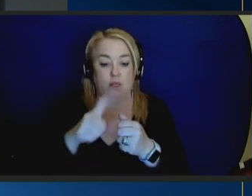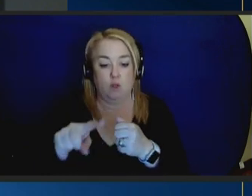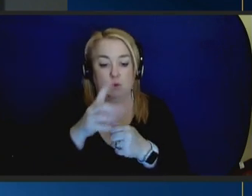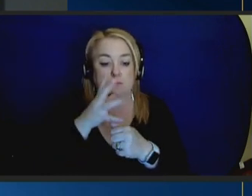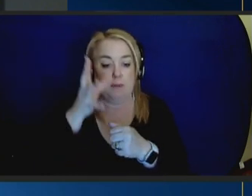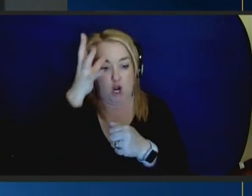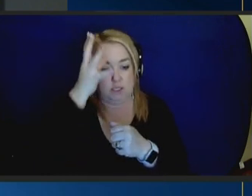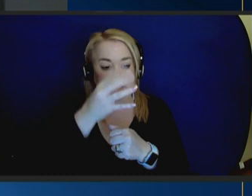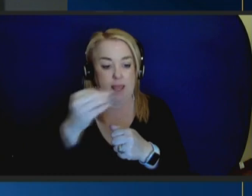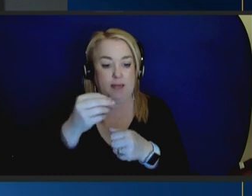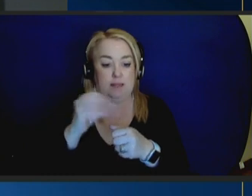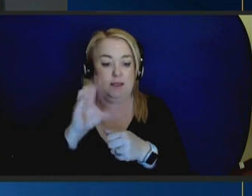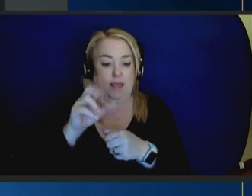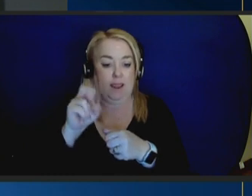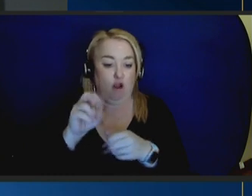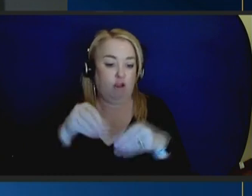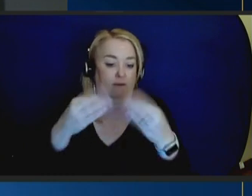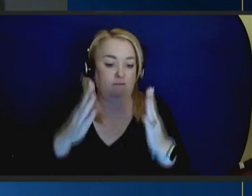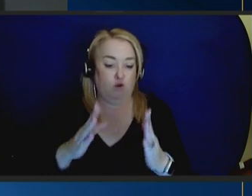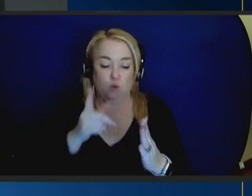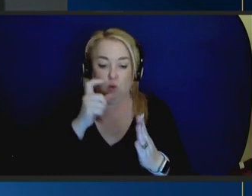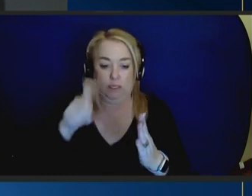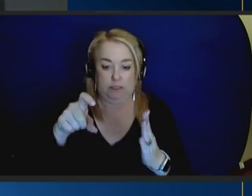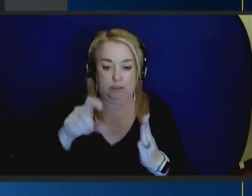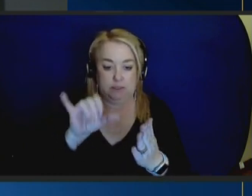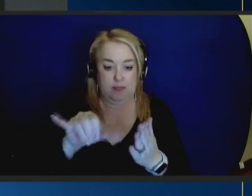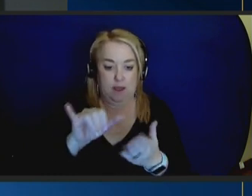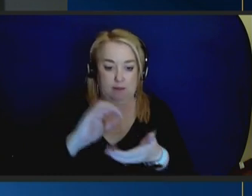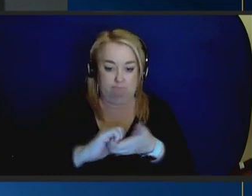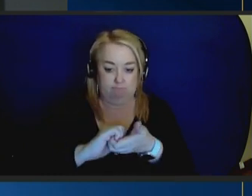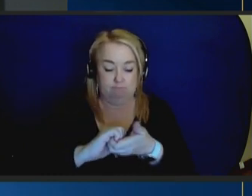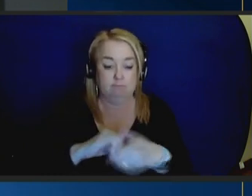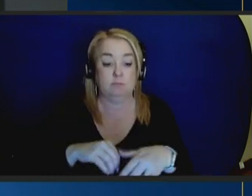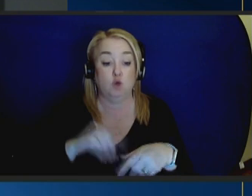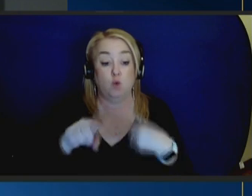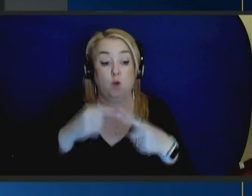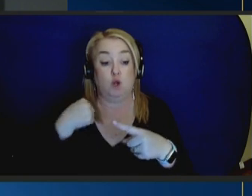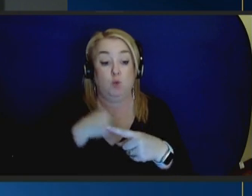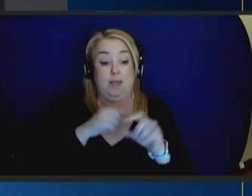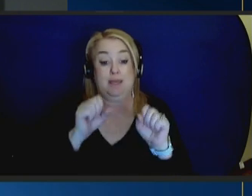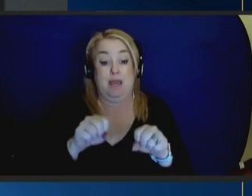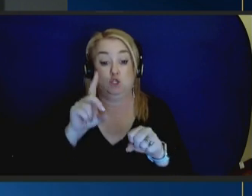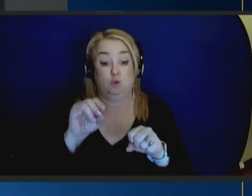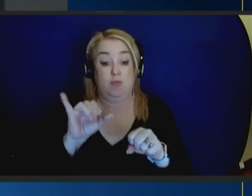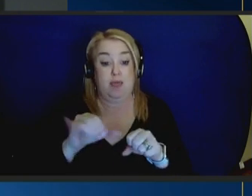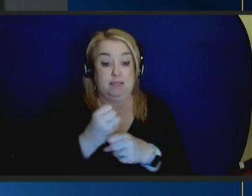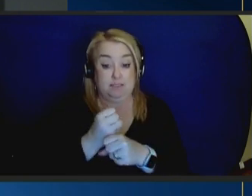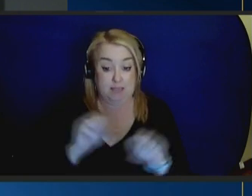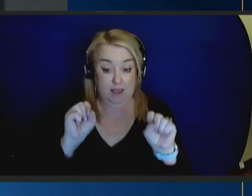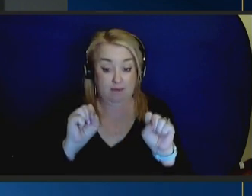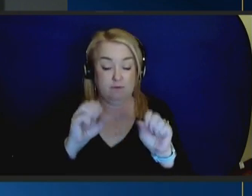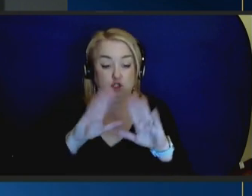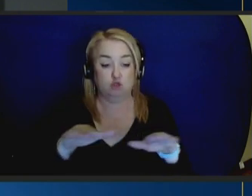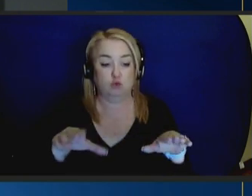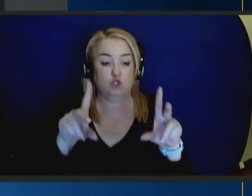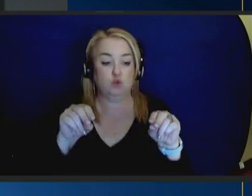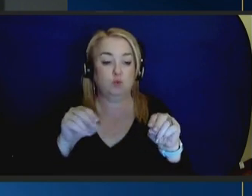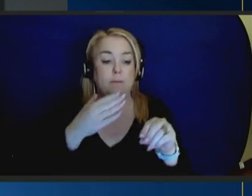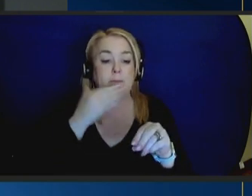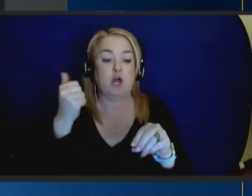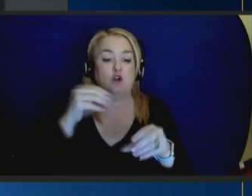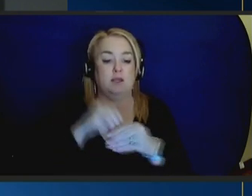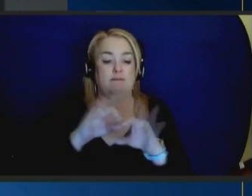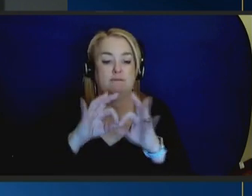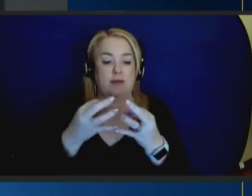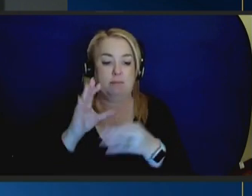It's acknowledging that when we can do it safely, children do better in family care, and that